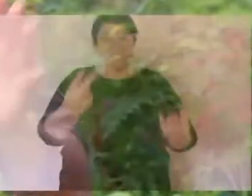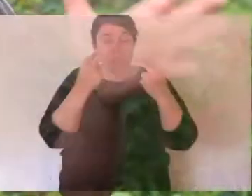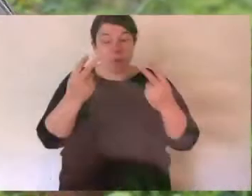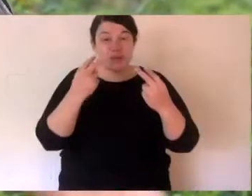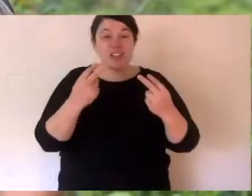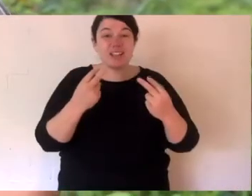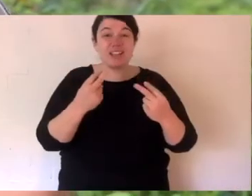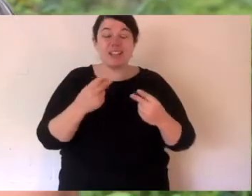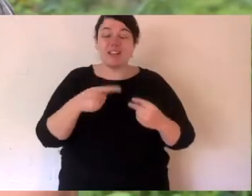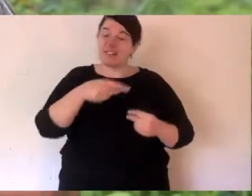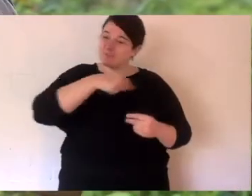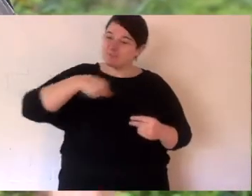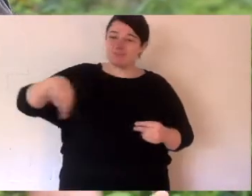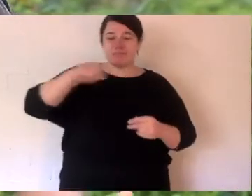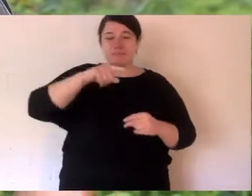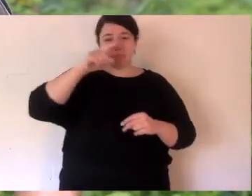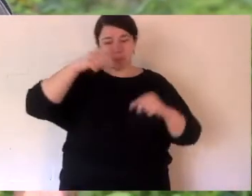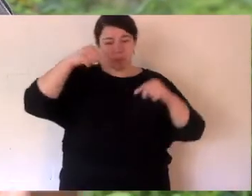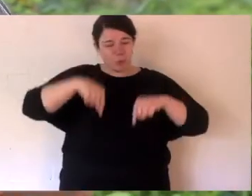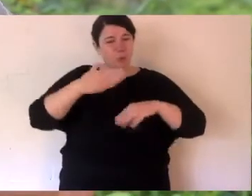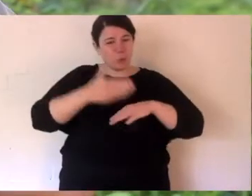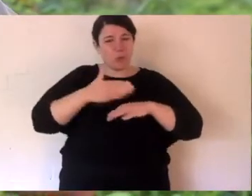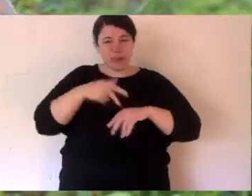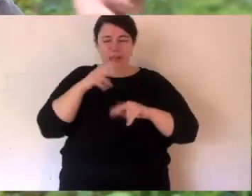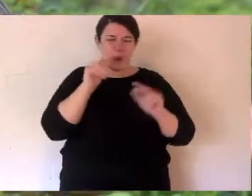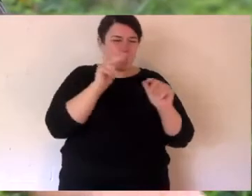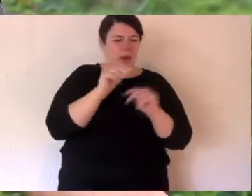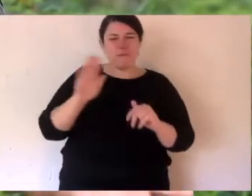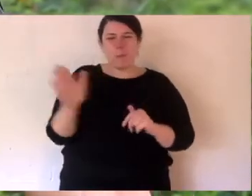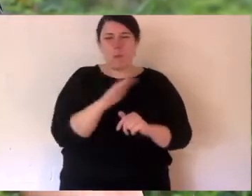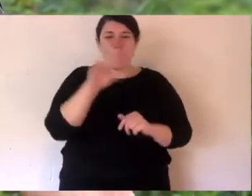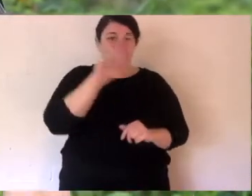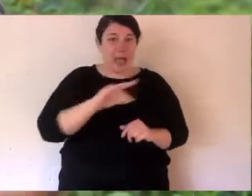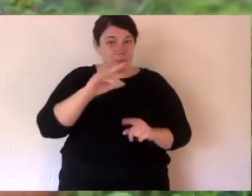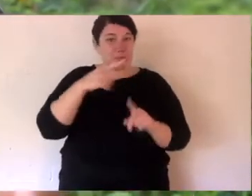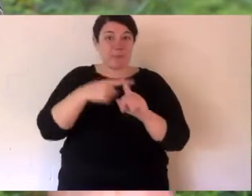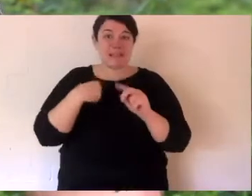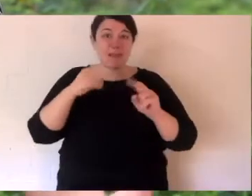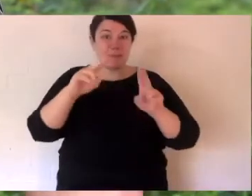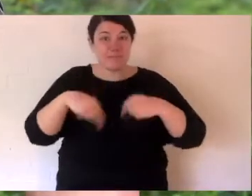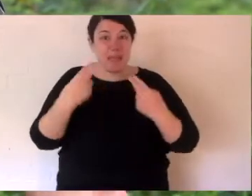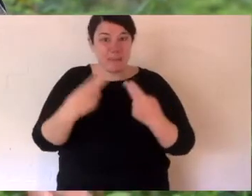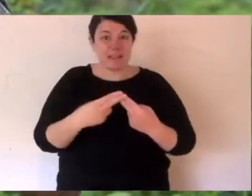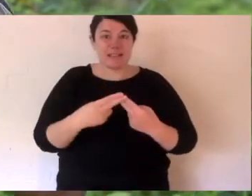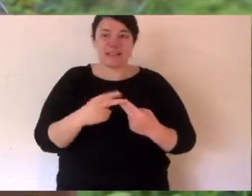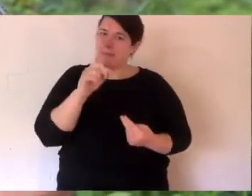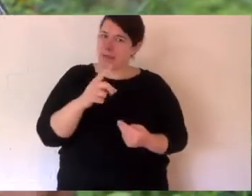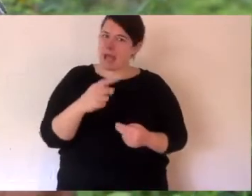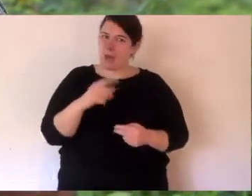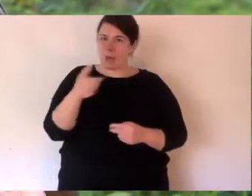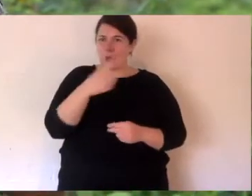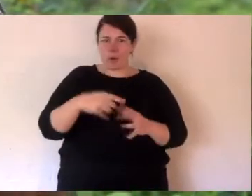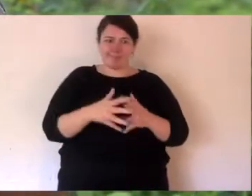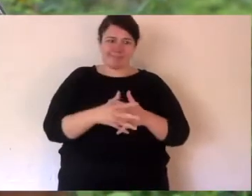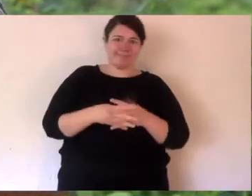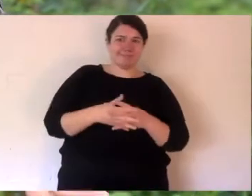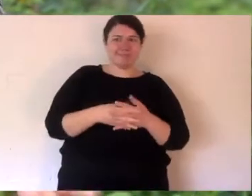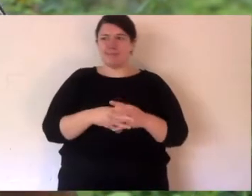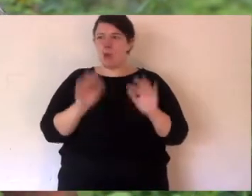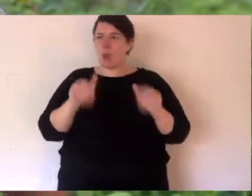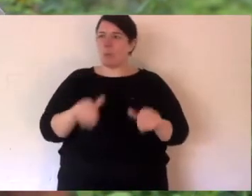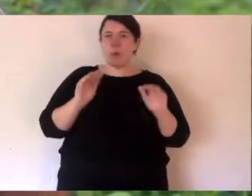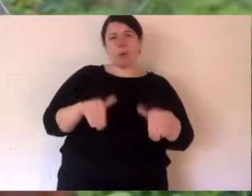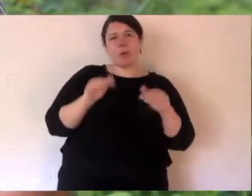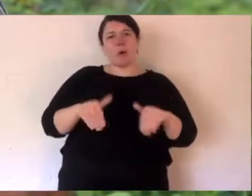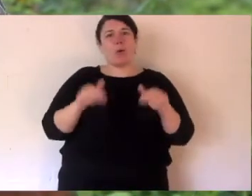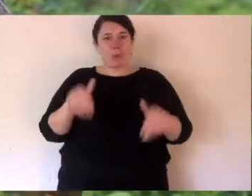Thanks for watching everyone. The Keepers and I are looking after all of our animals and our families. But we all have a bit of extra time at the